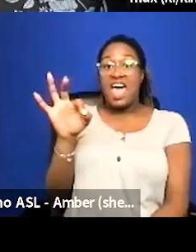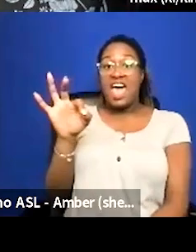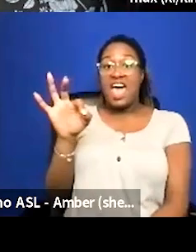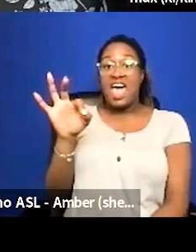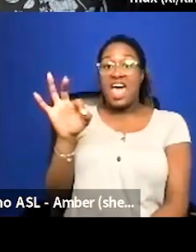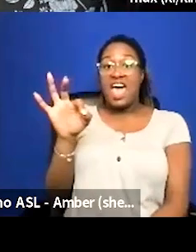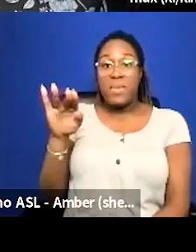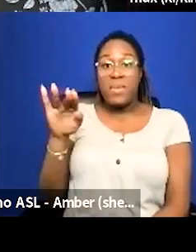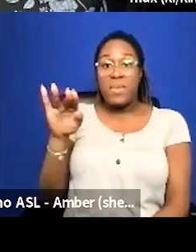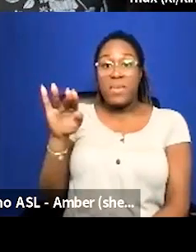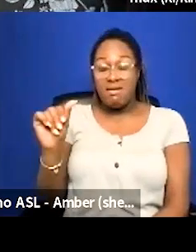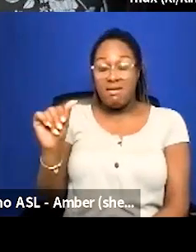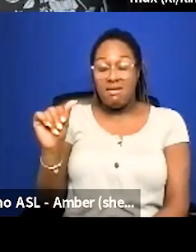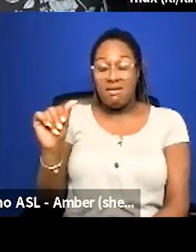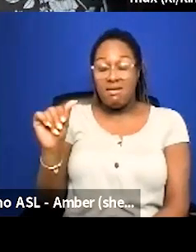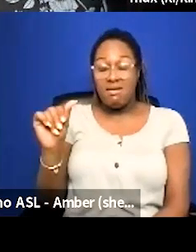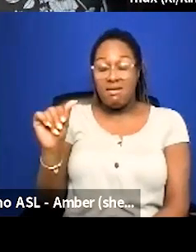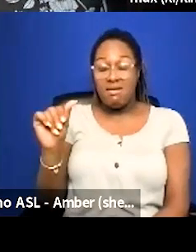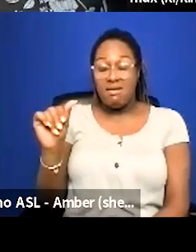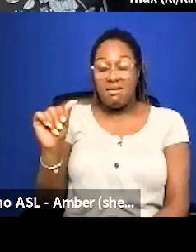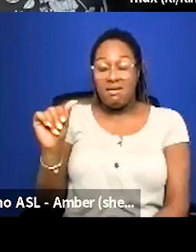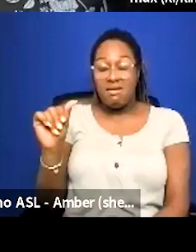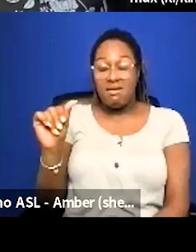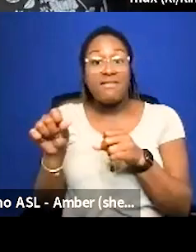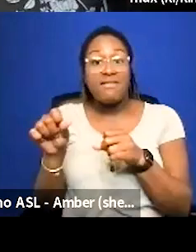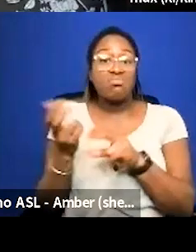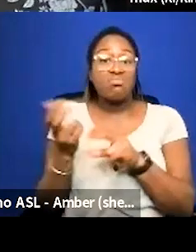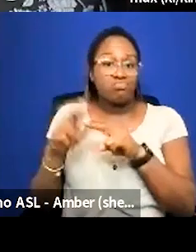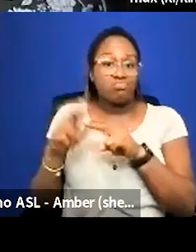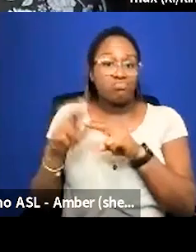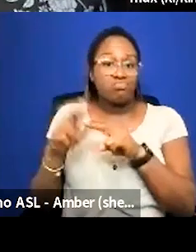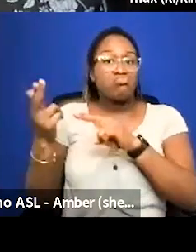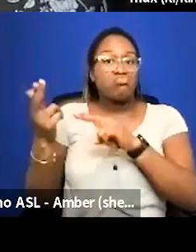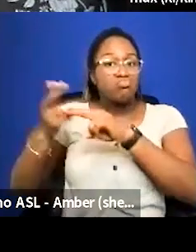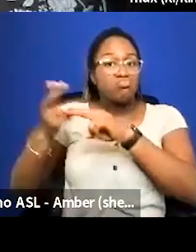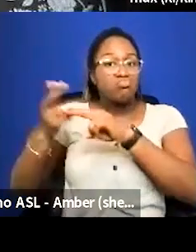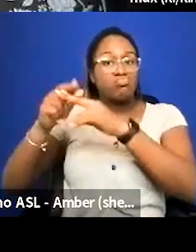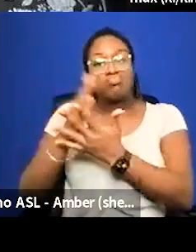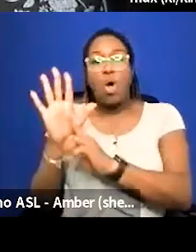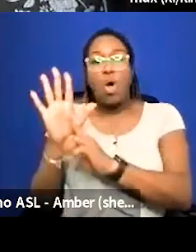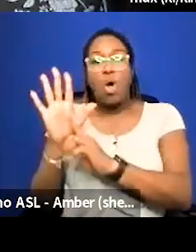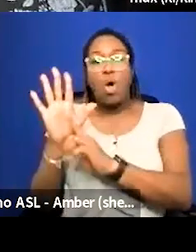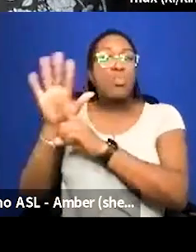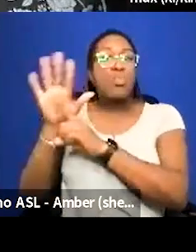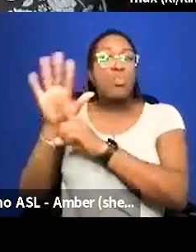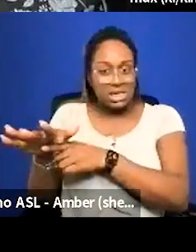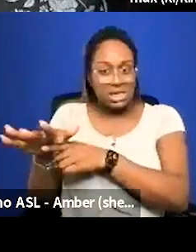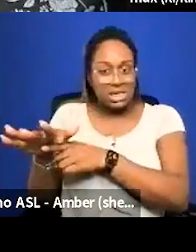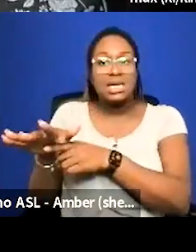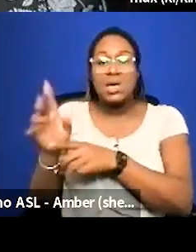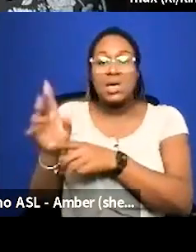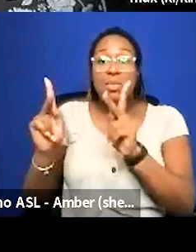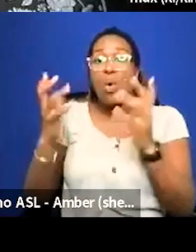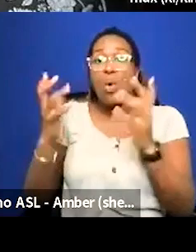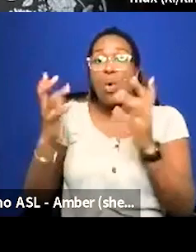is definitely a increased degree of oppression for people who are darker skin